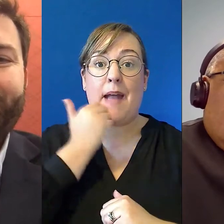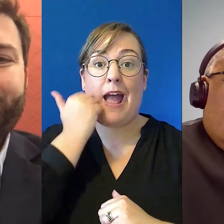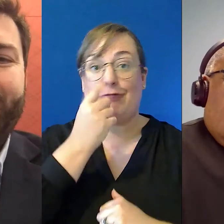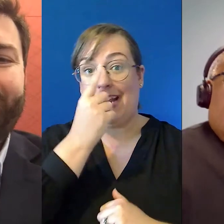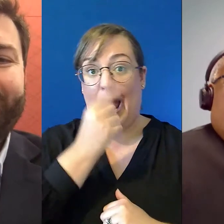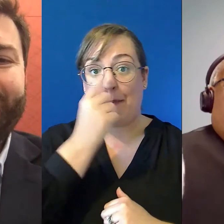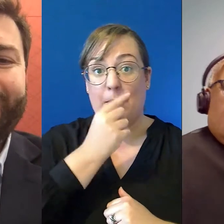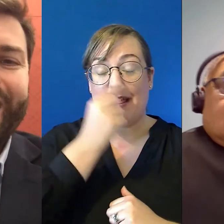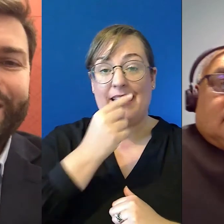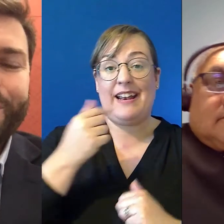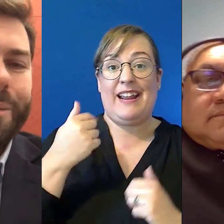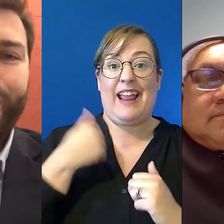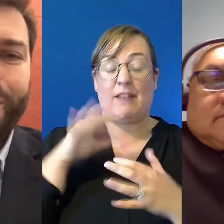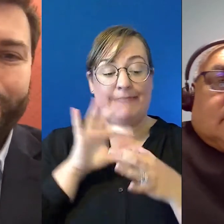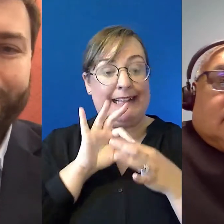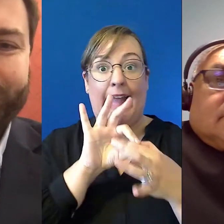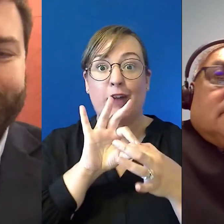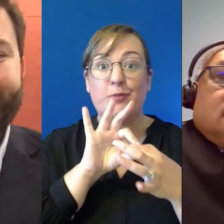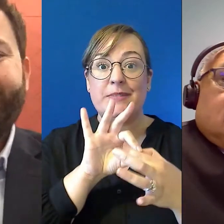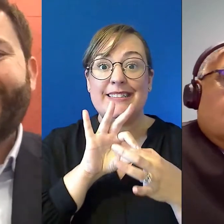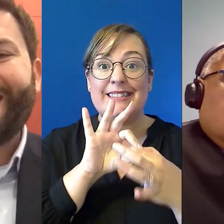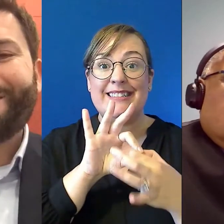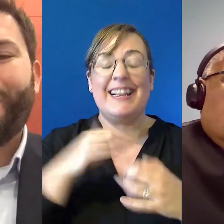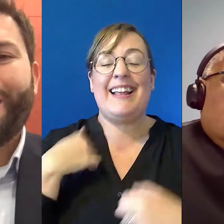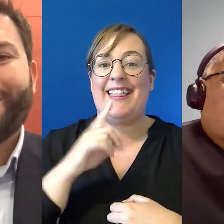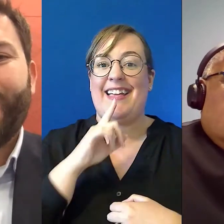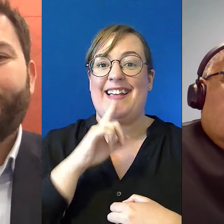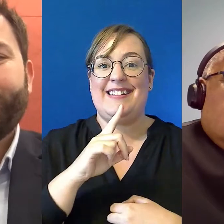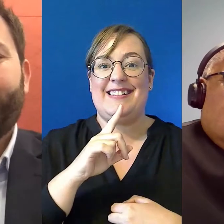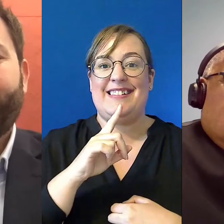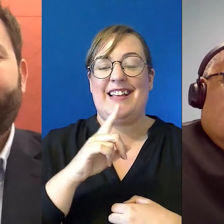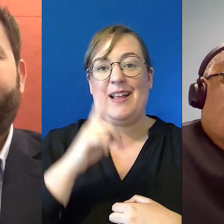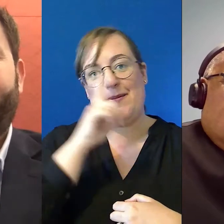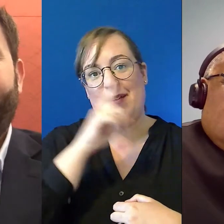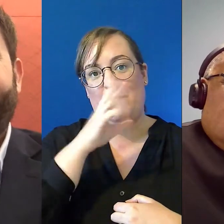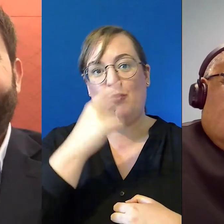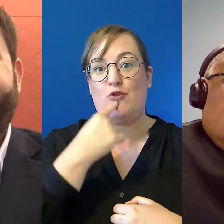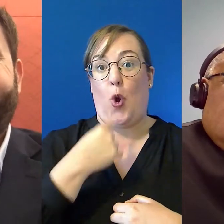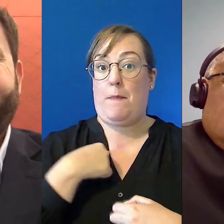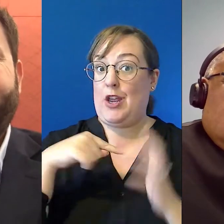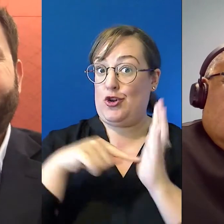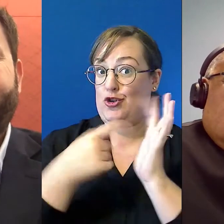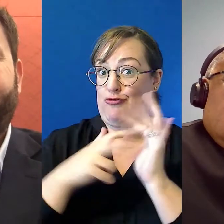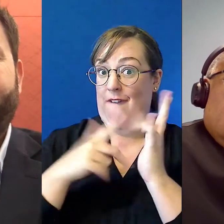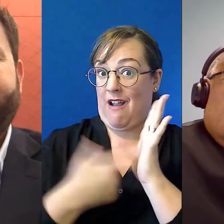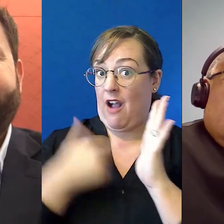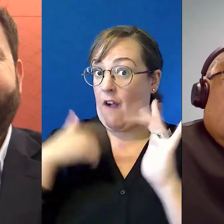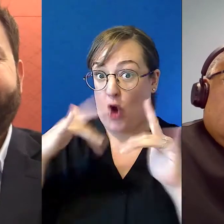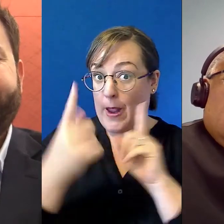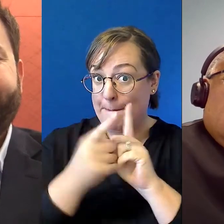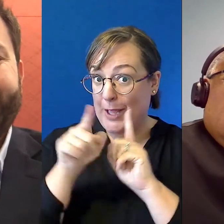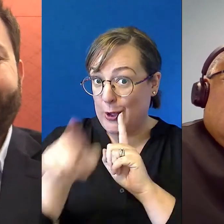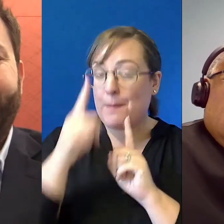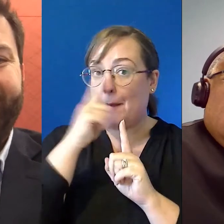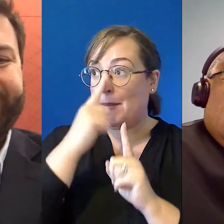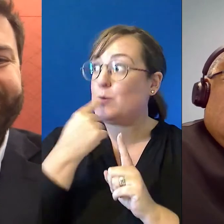Maori engagement. I'm told all of this by a reliable source Trevor. I've not met you before but you